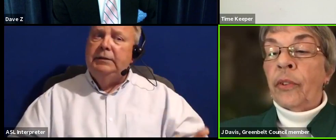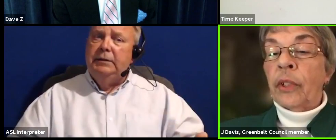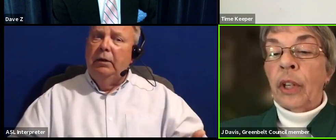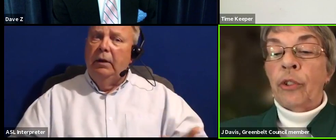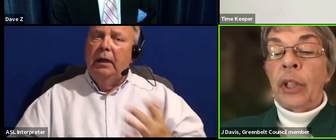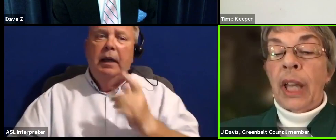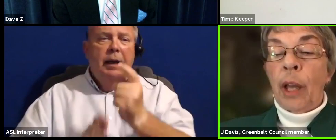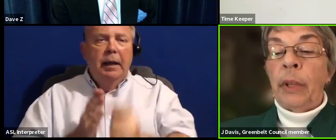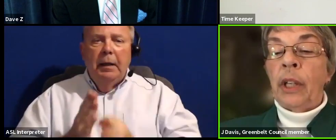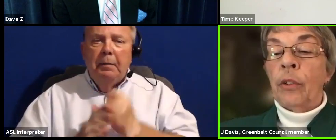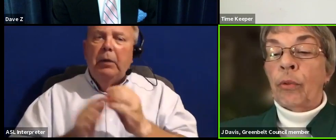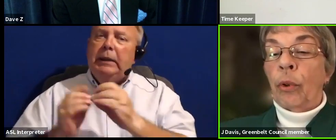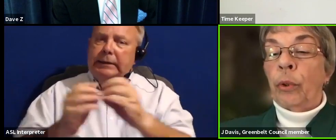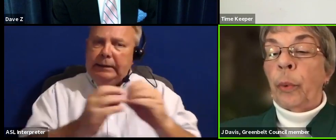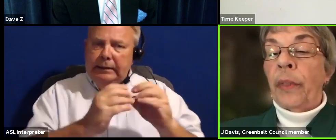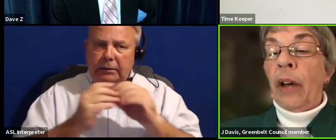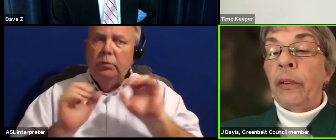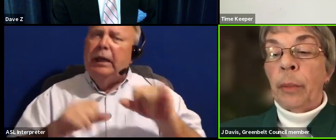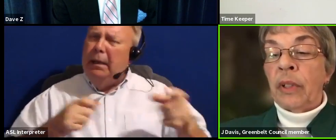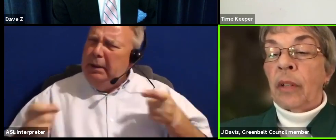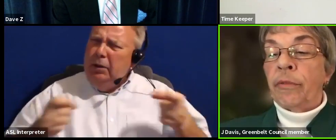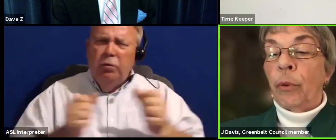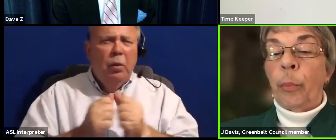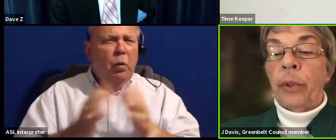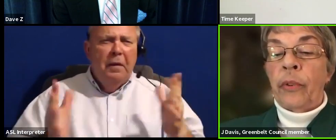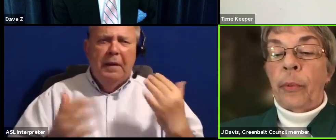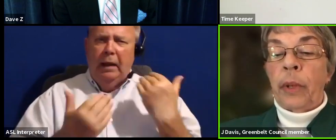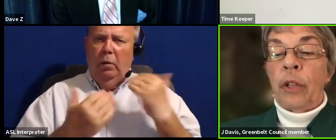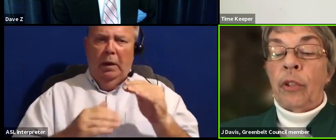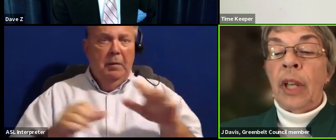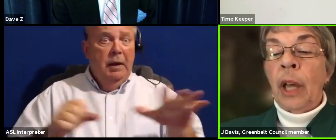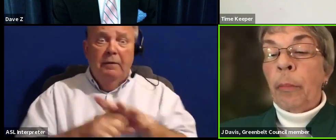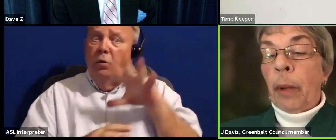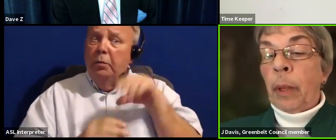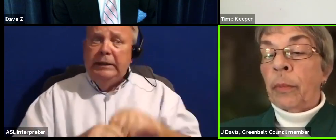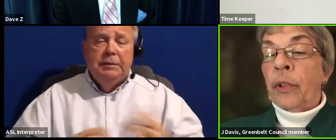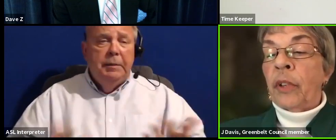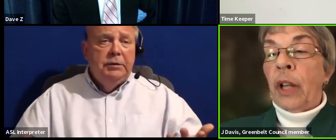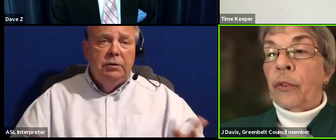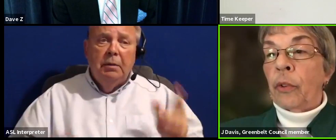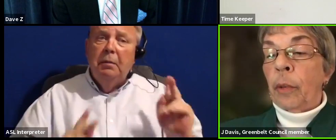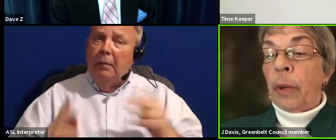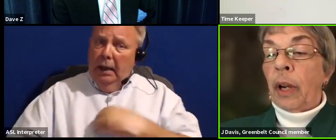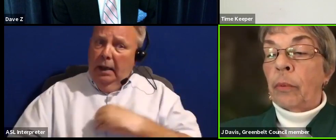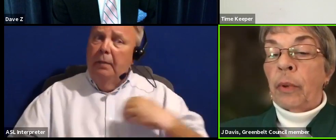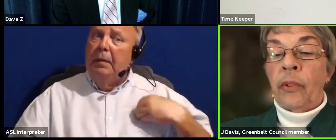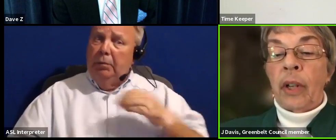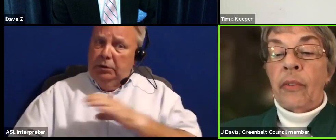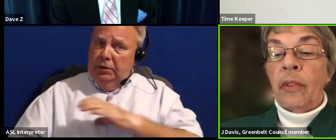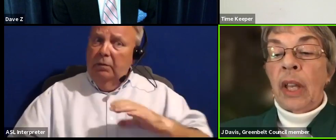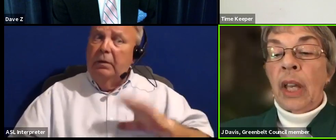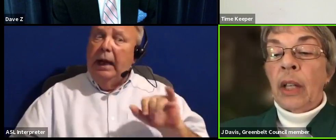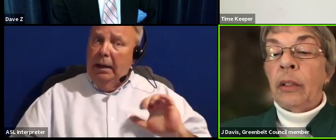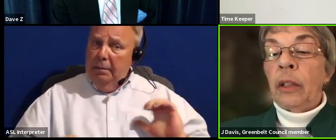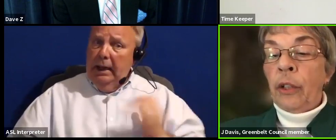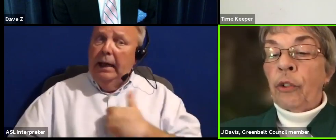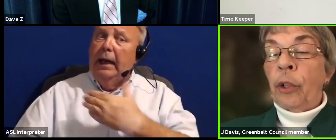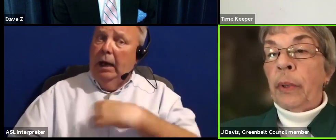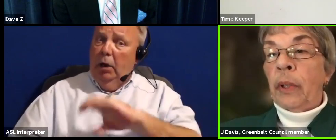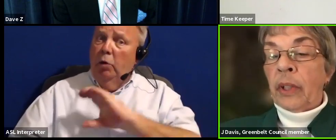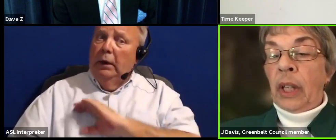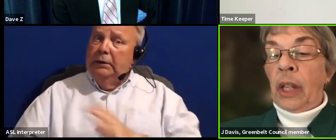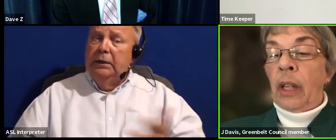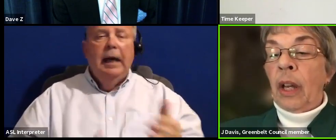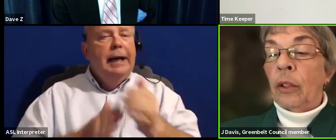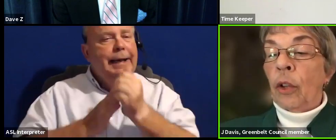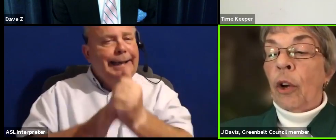Periods of discussion can be controlled without limiting full participation by members of council and by our residents. Leadership